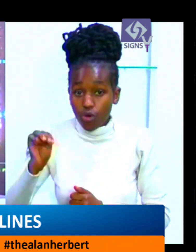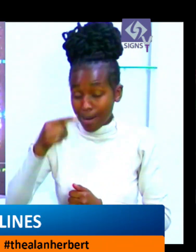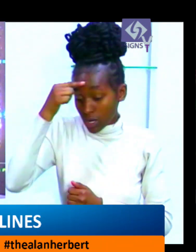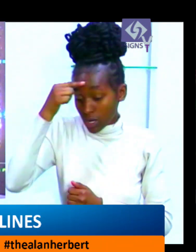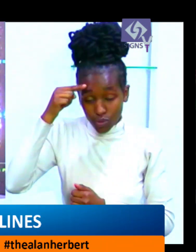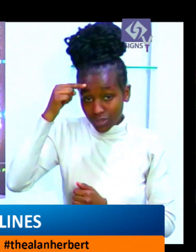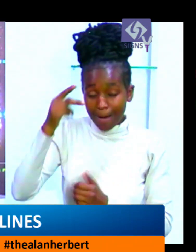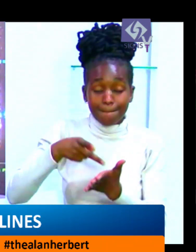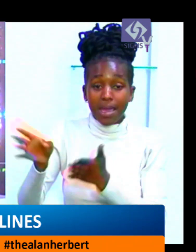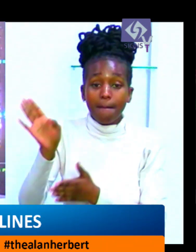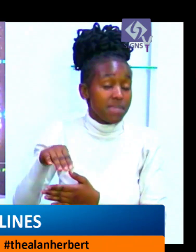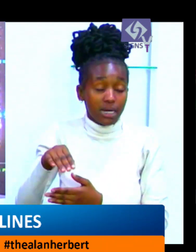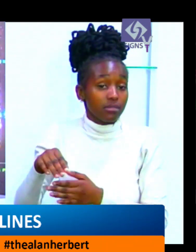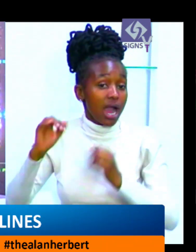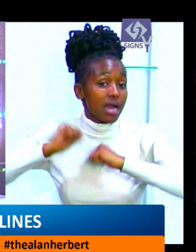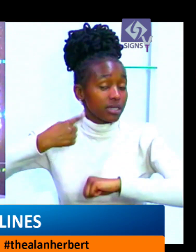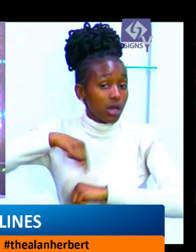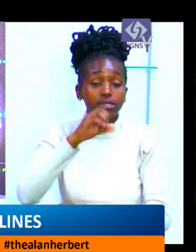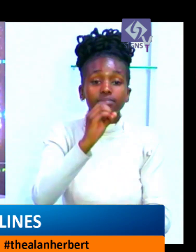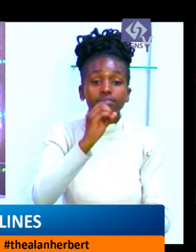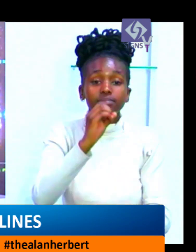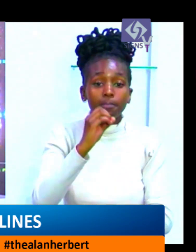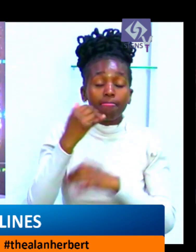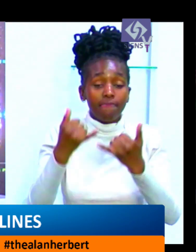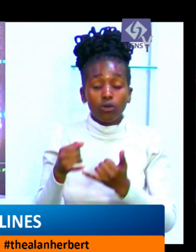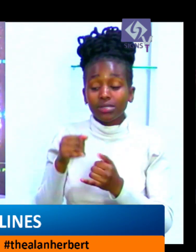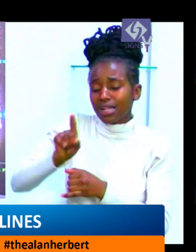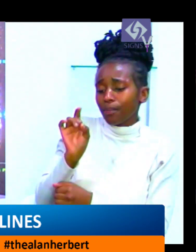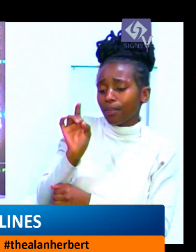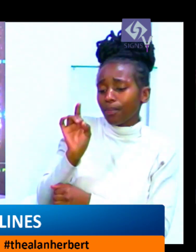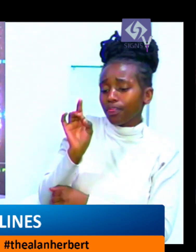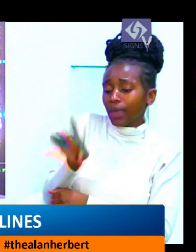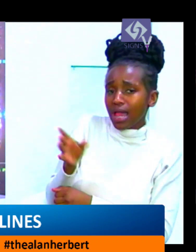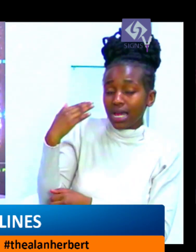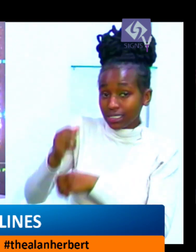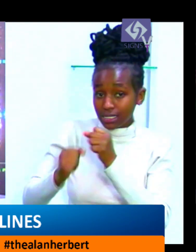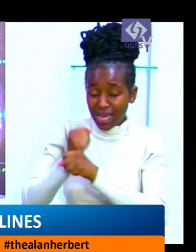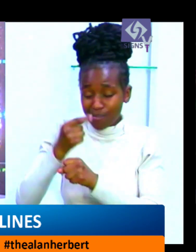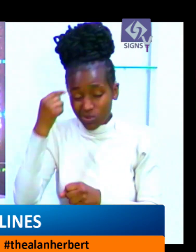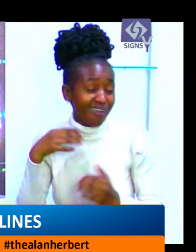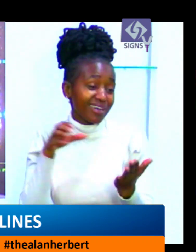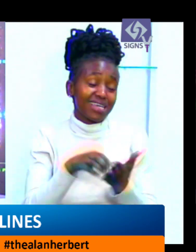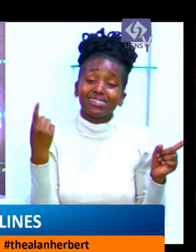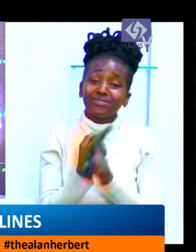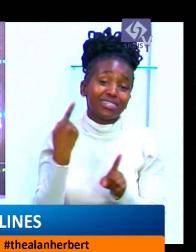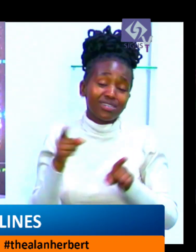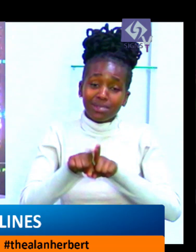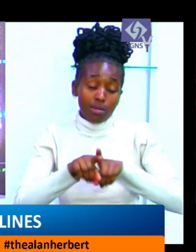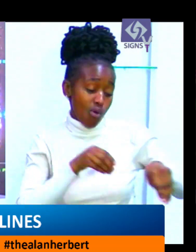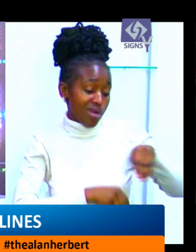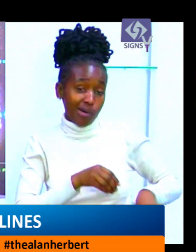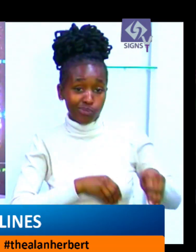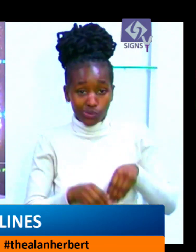agreed to give the administration a chance before resorting to liquidation to recover their monies. Now, the first administrator,